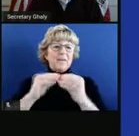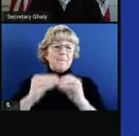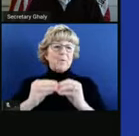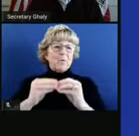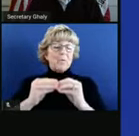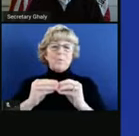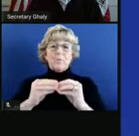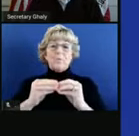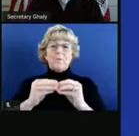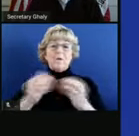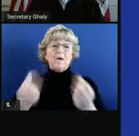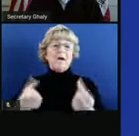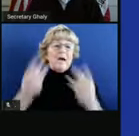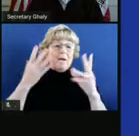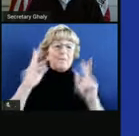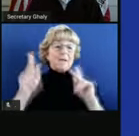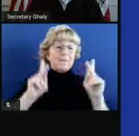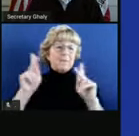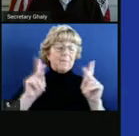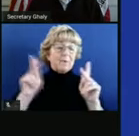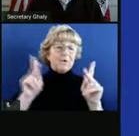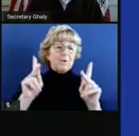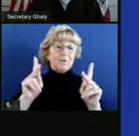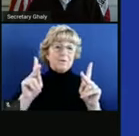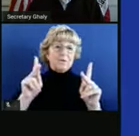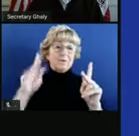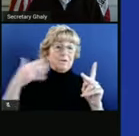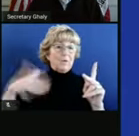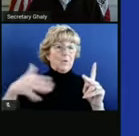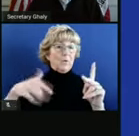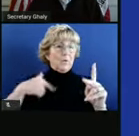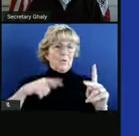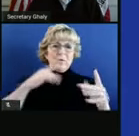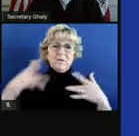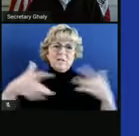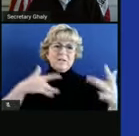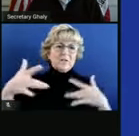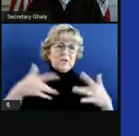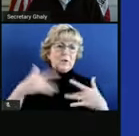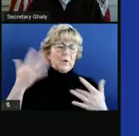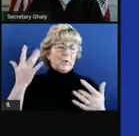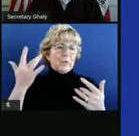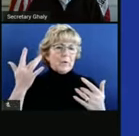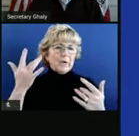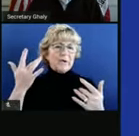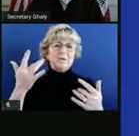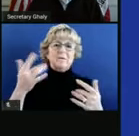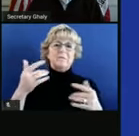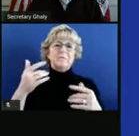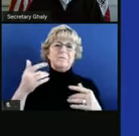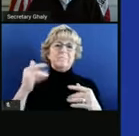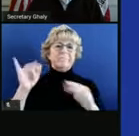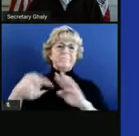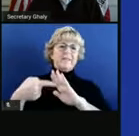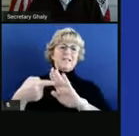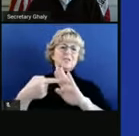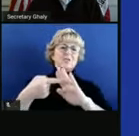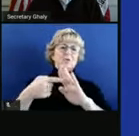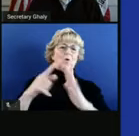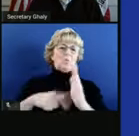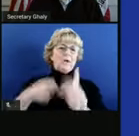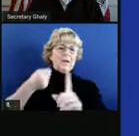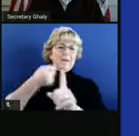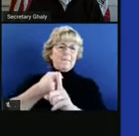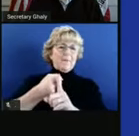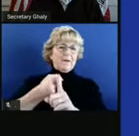the cases are concerning in part because they really foreshadow what the impact is